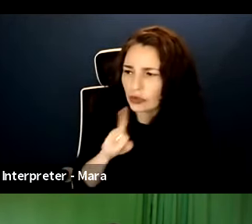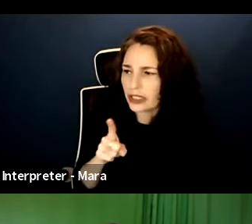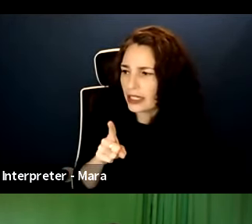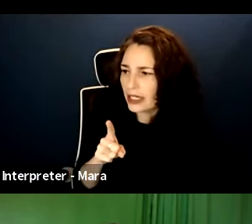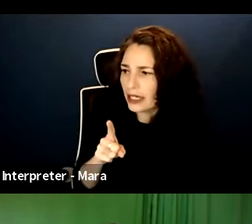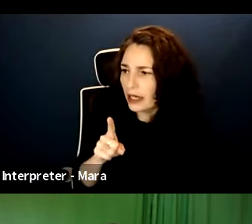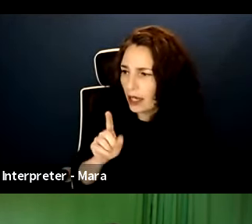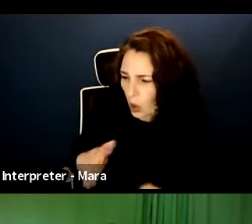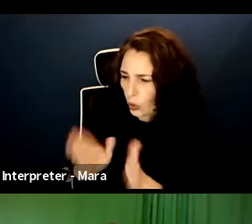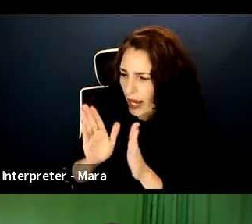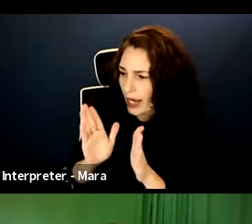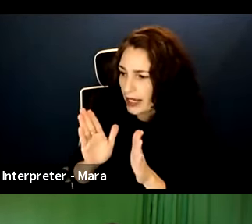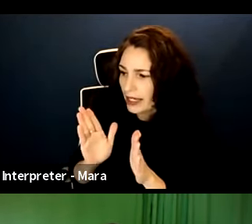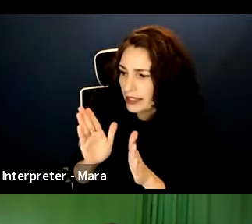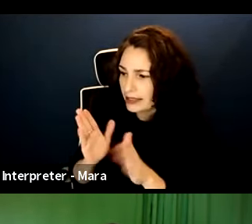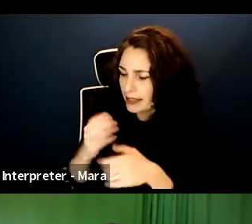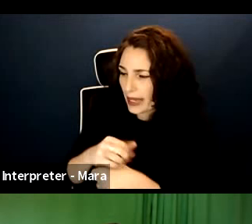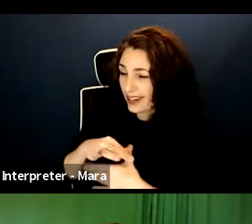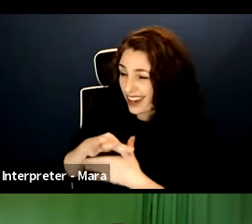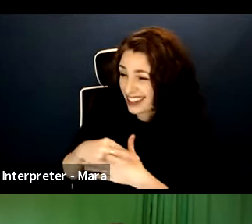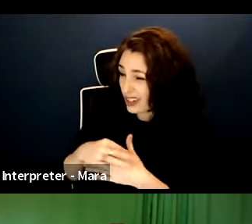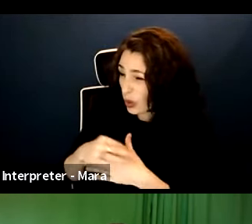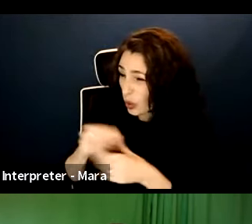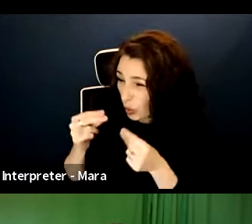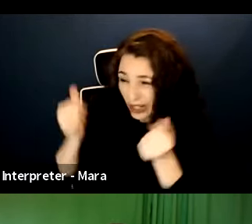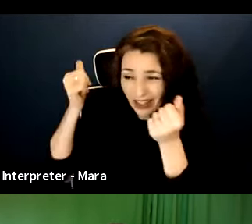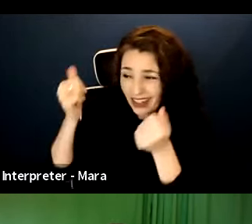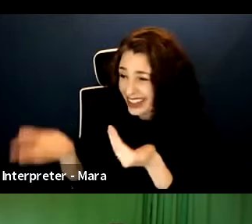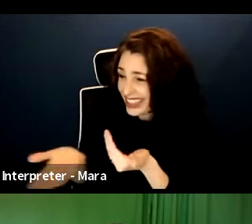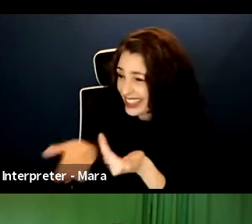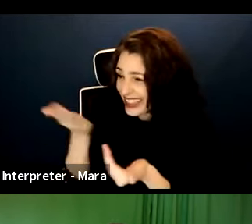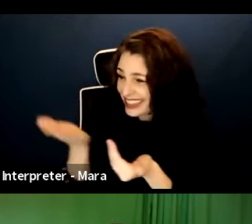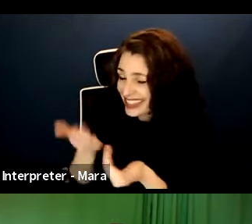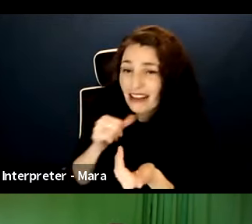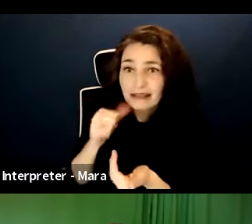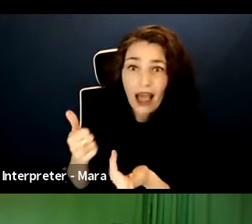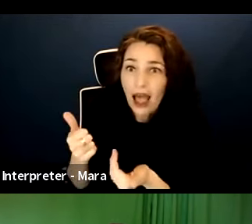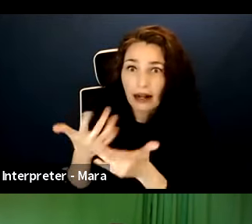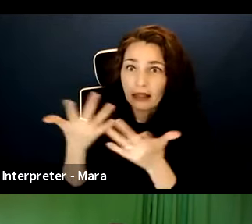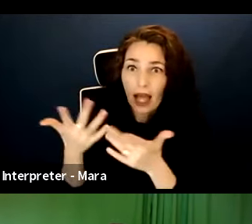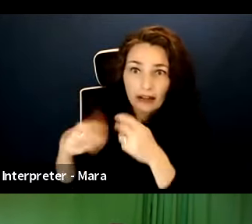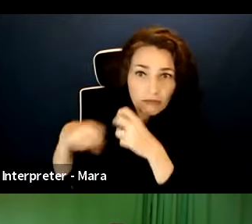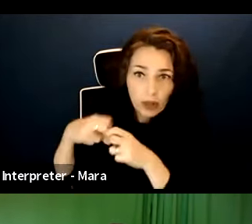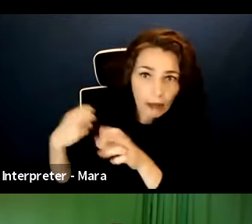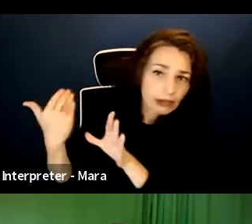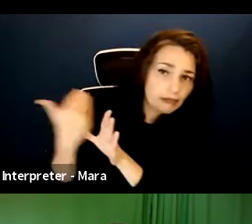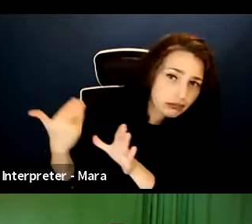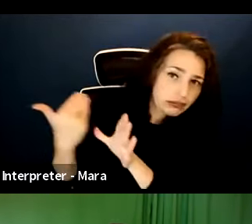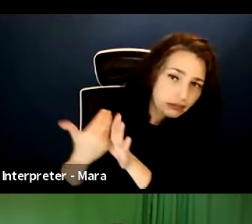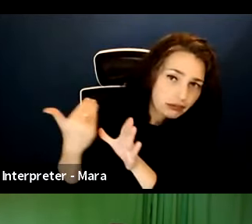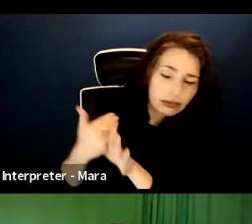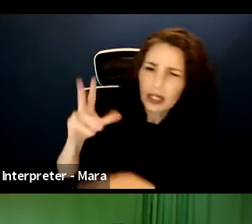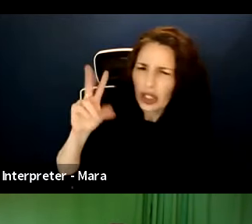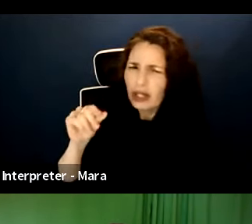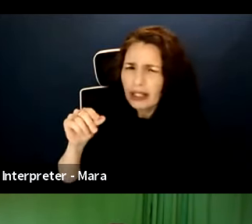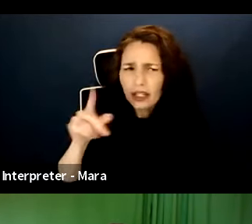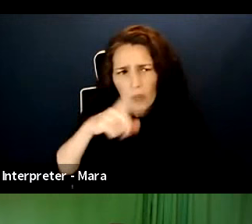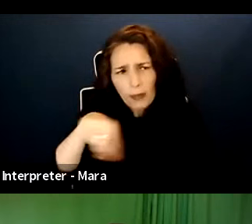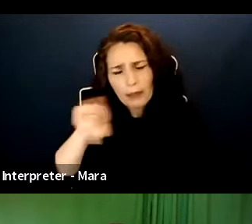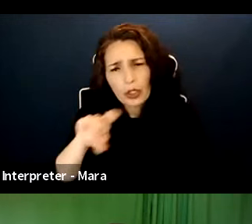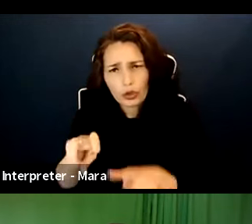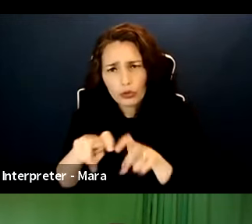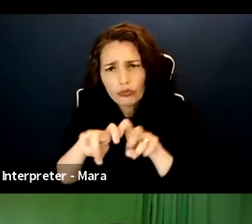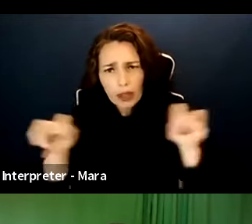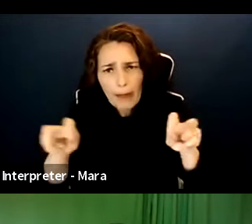without a hassle. think, you know, even though for those of us on the panel who have done new media contracts or spa agreements,